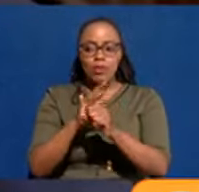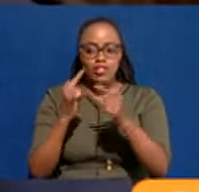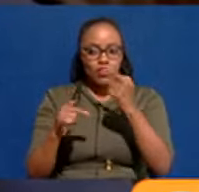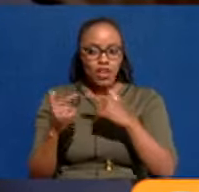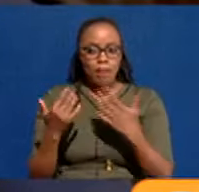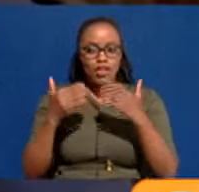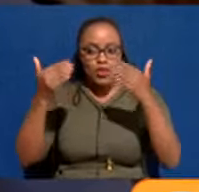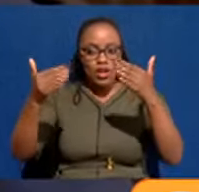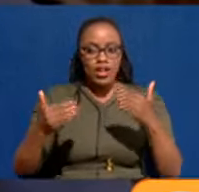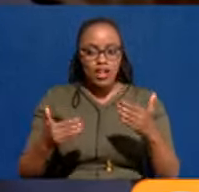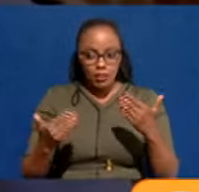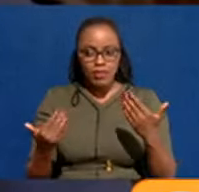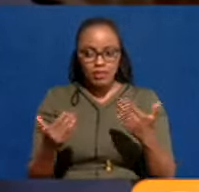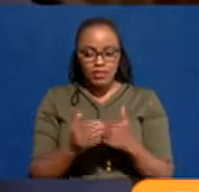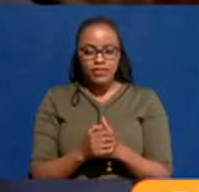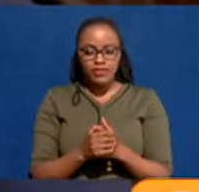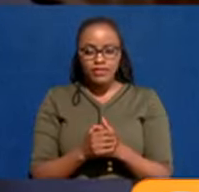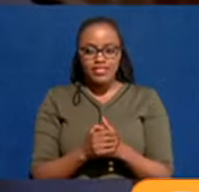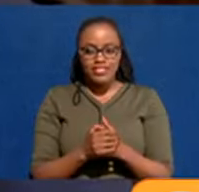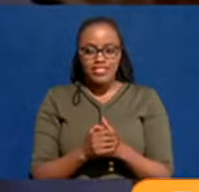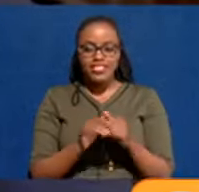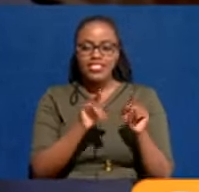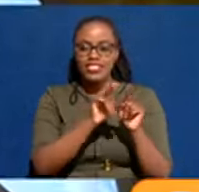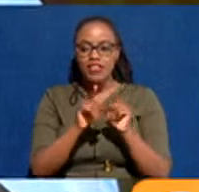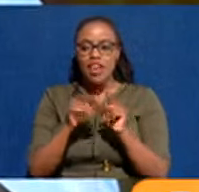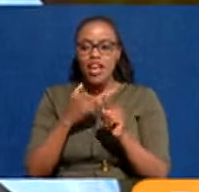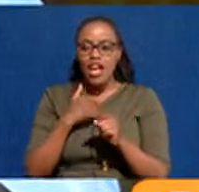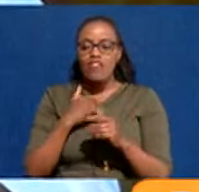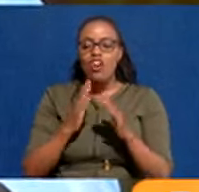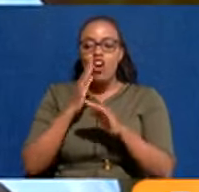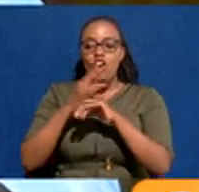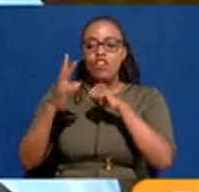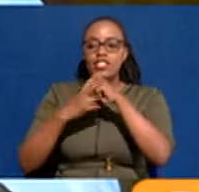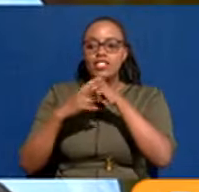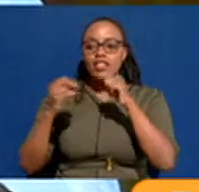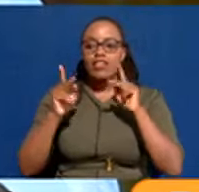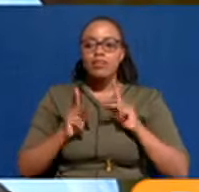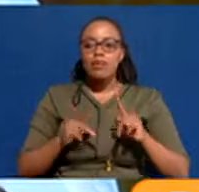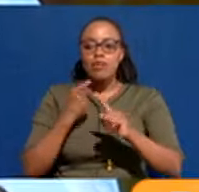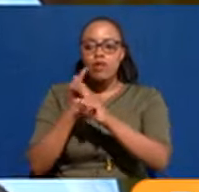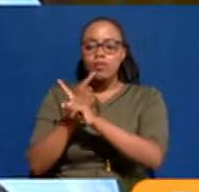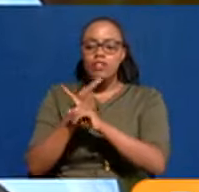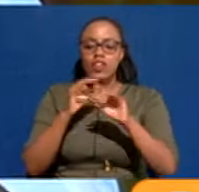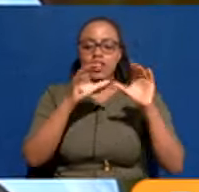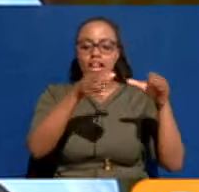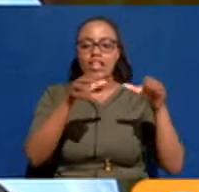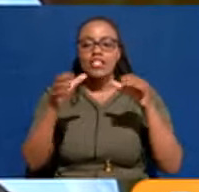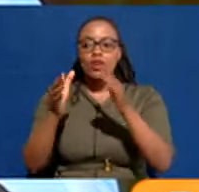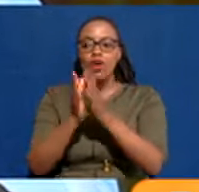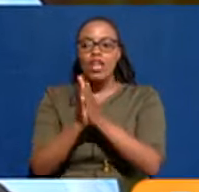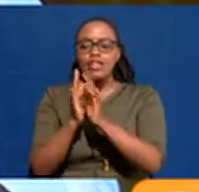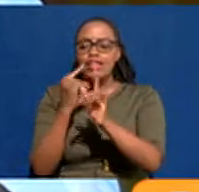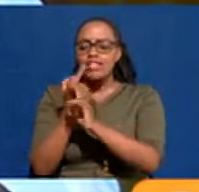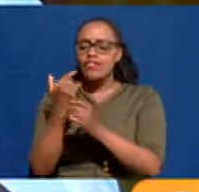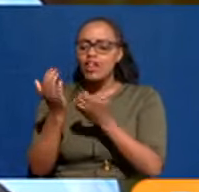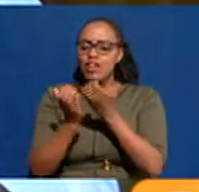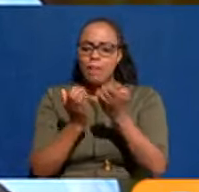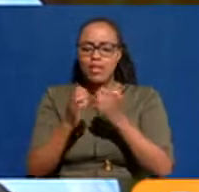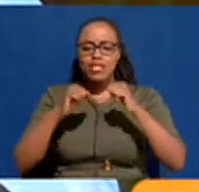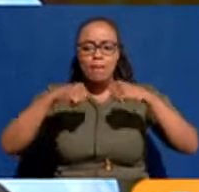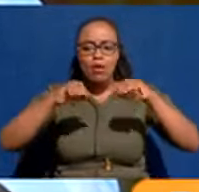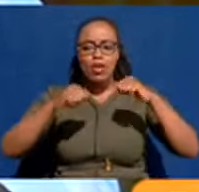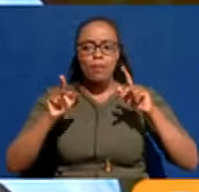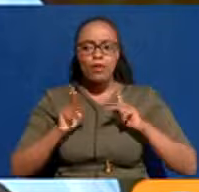very much. You're welcome to the show. Thank you so much. And more than 70 people in the audience from different categories and different cadres of business. Border border